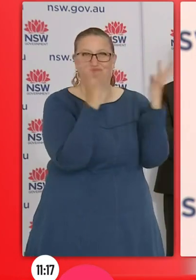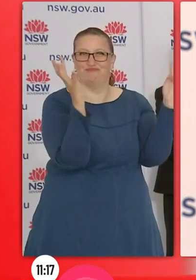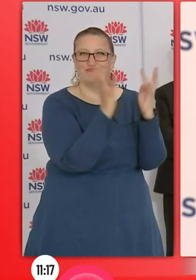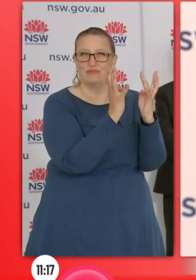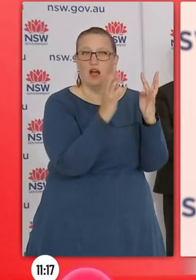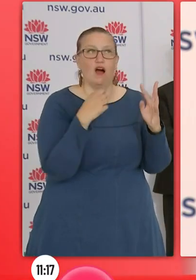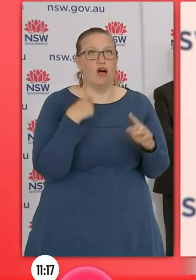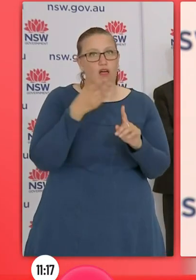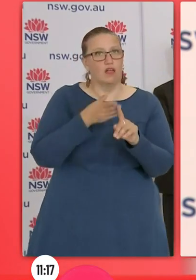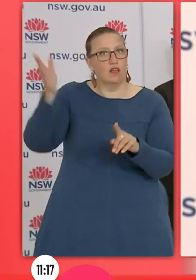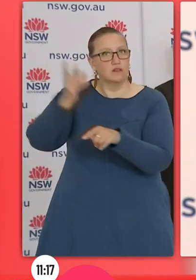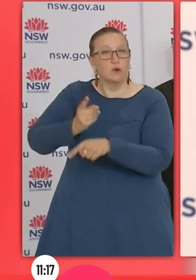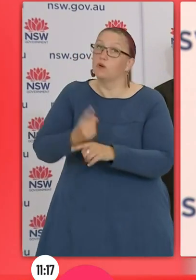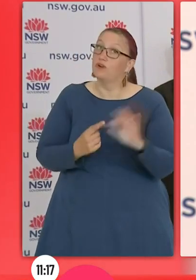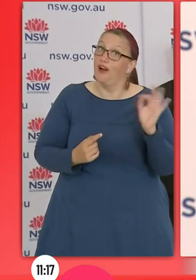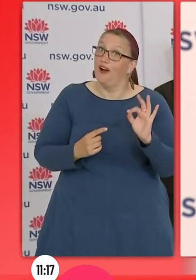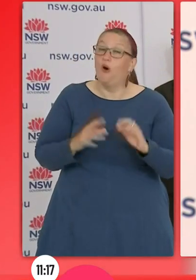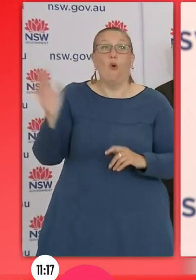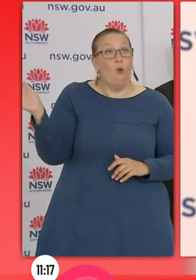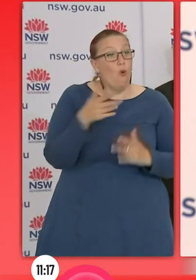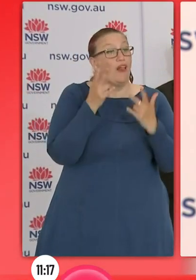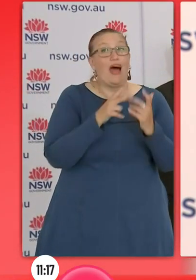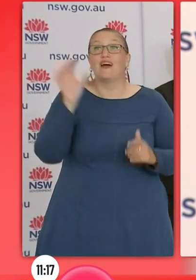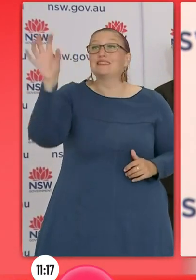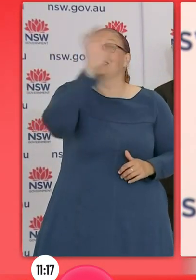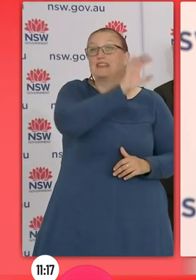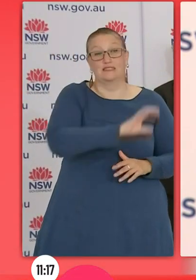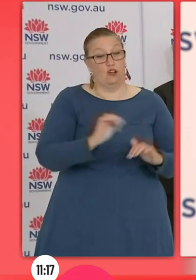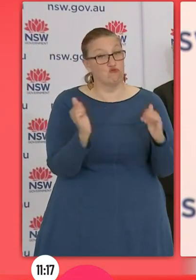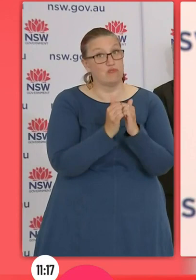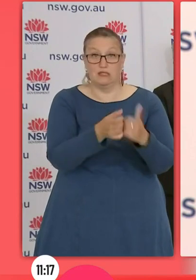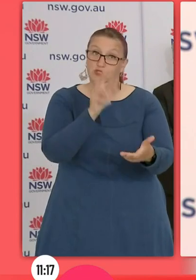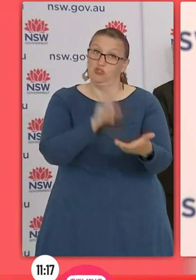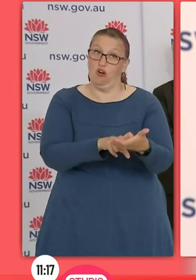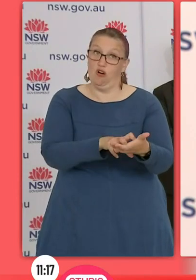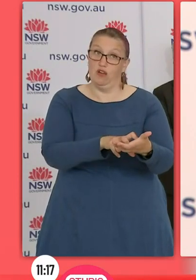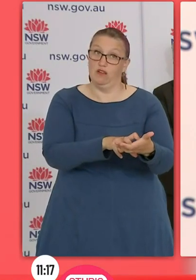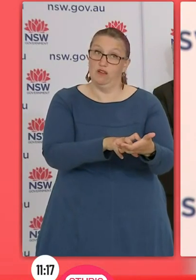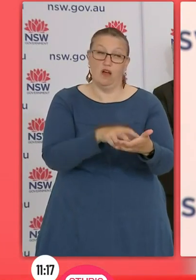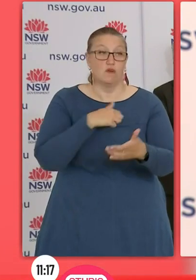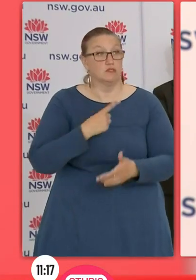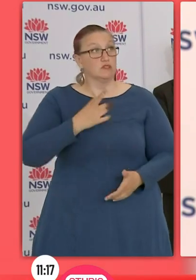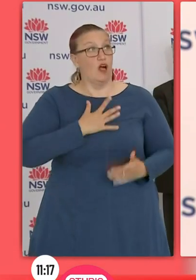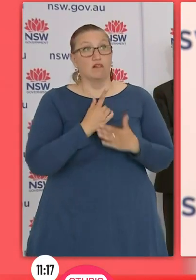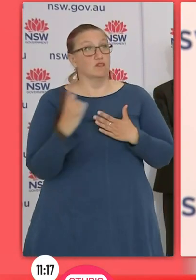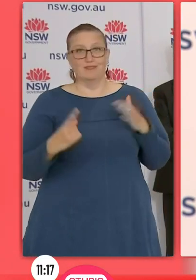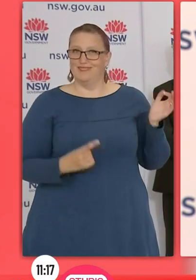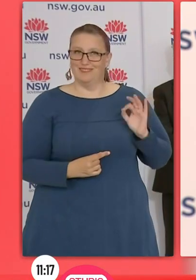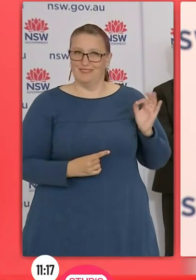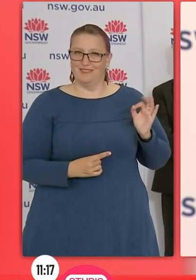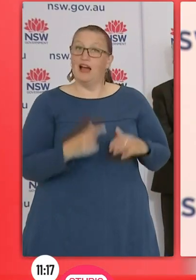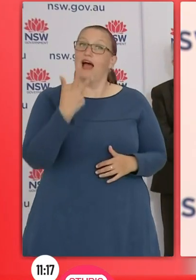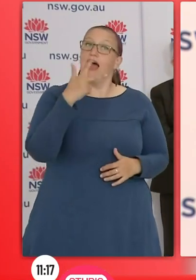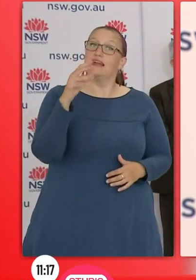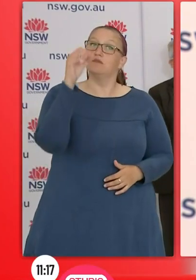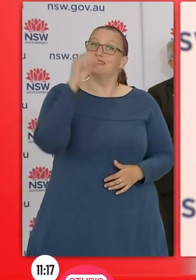not saying any differently anything that every other state hasn't signed up to. And obviously, that increases once you get to 80%. Of course, at